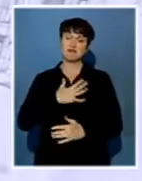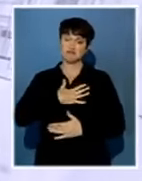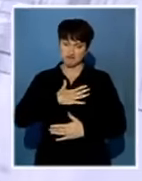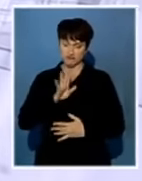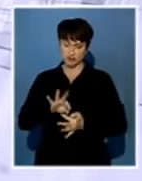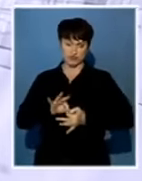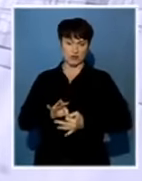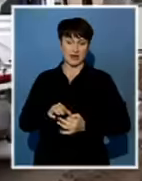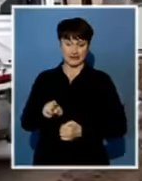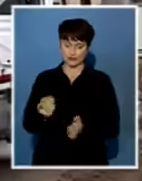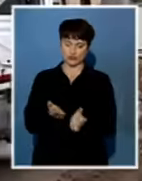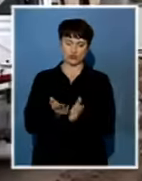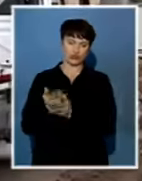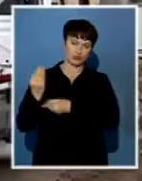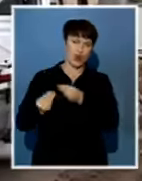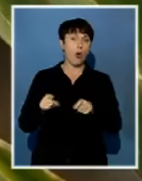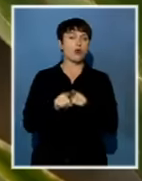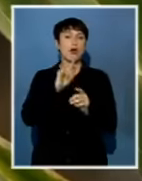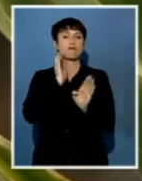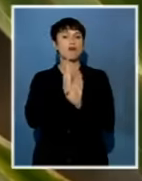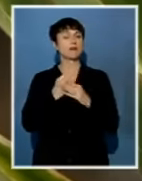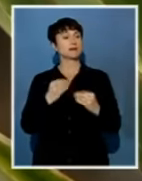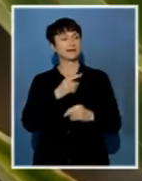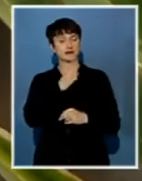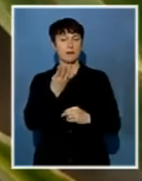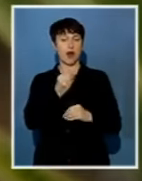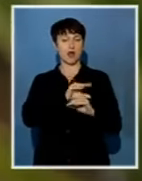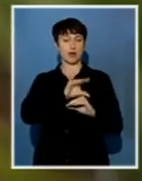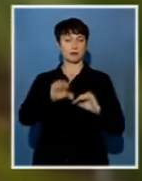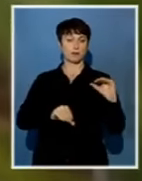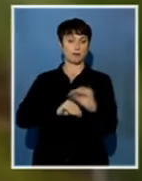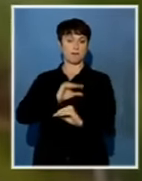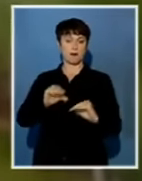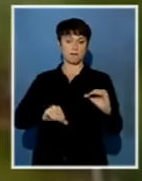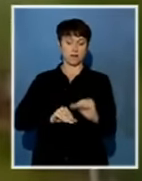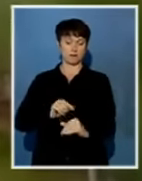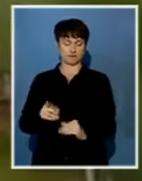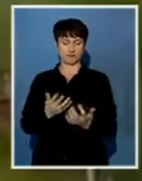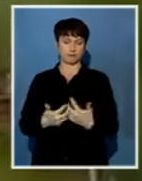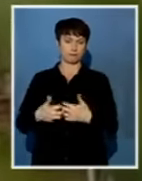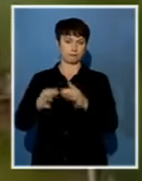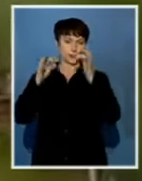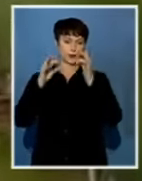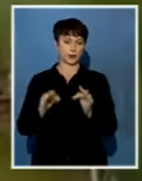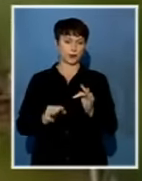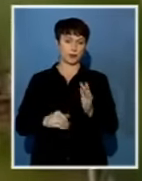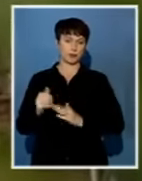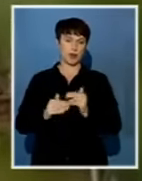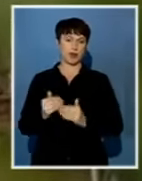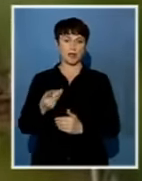while the private sector is also donating funds. I'm Zondi Lemberg, SABC News, Aman Zemdodi, south of